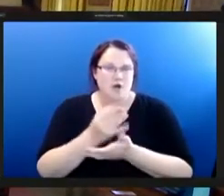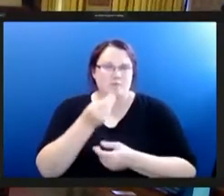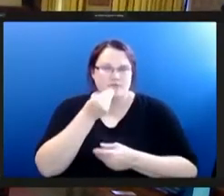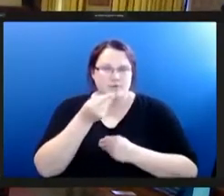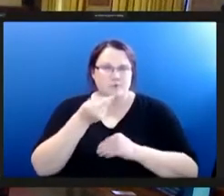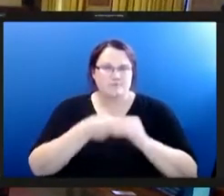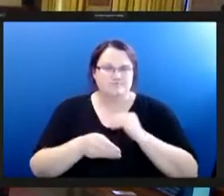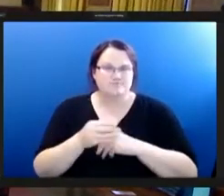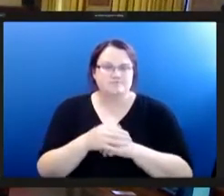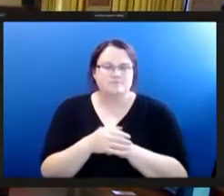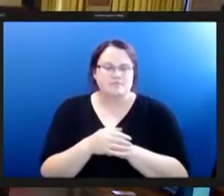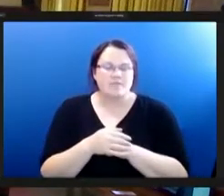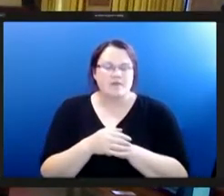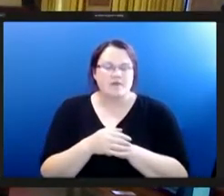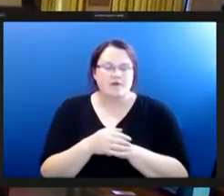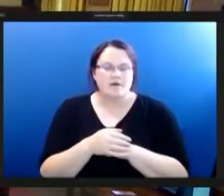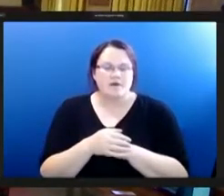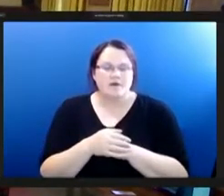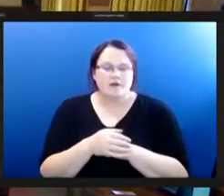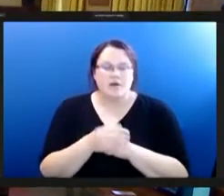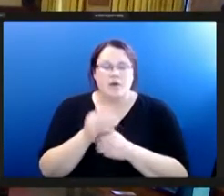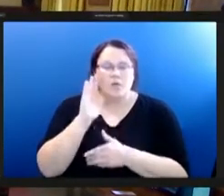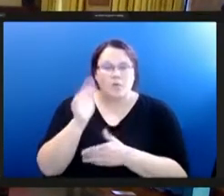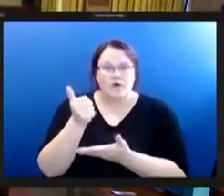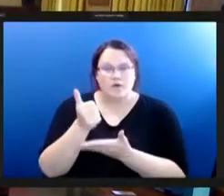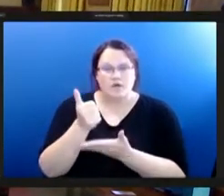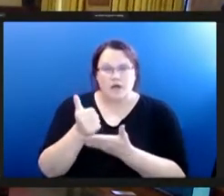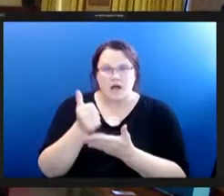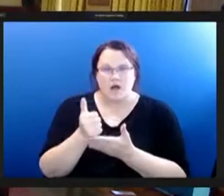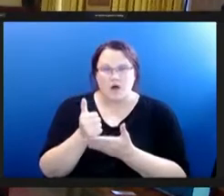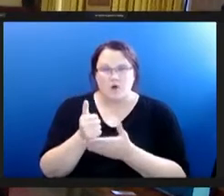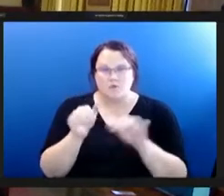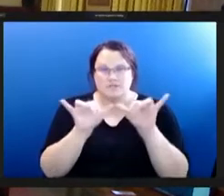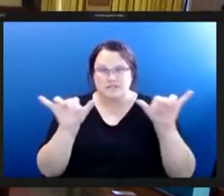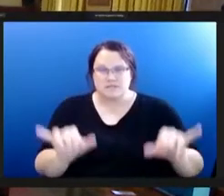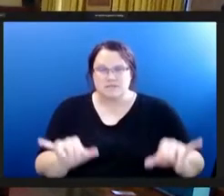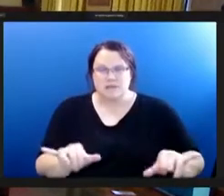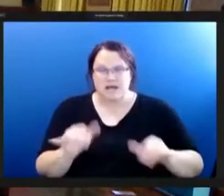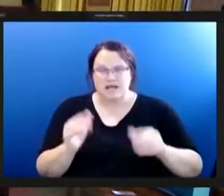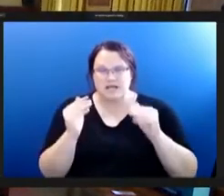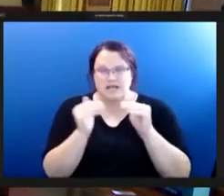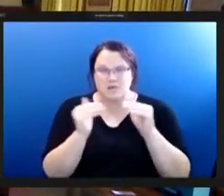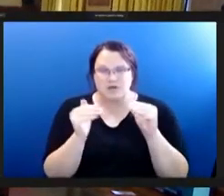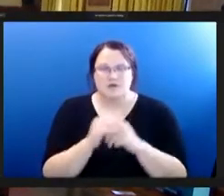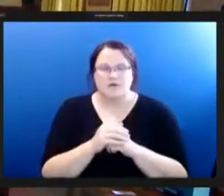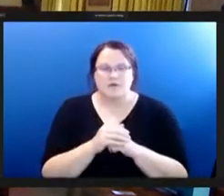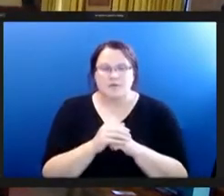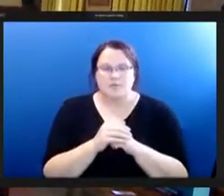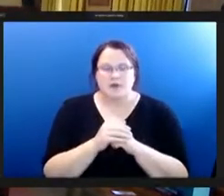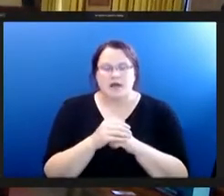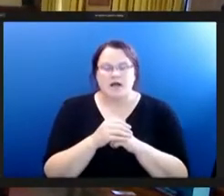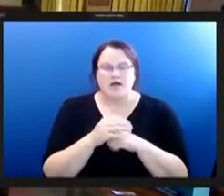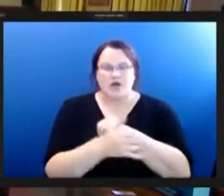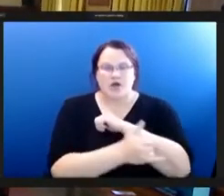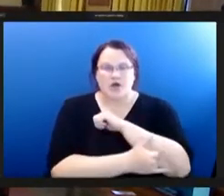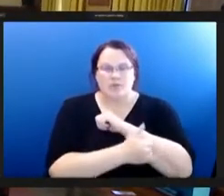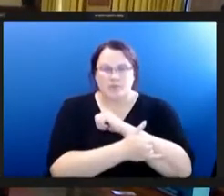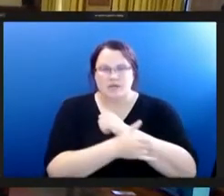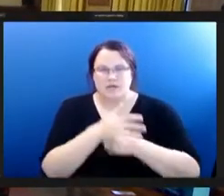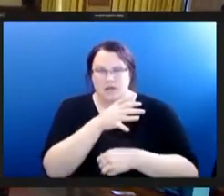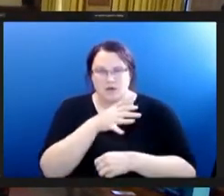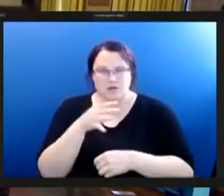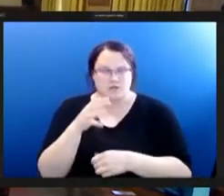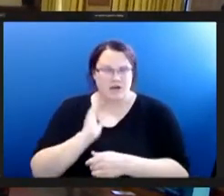neighborhoods the food justice fund will address systematic inequities by investing in urban agriculture and food growing projects in our